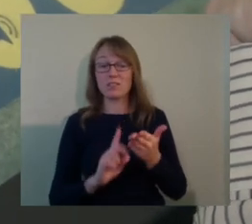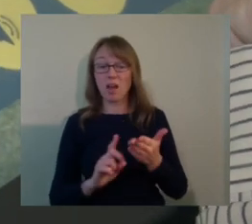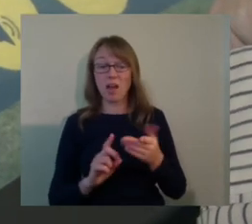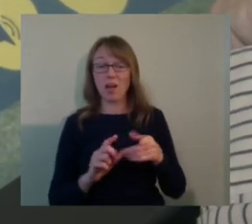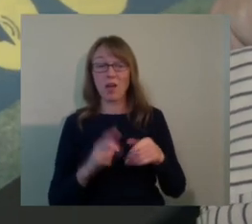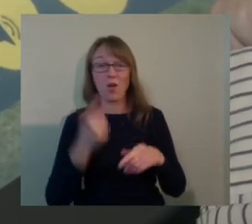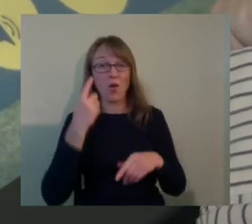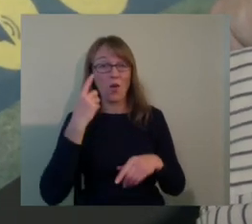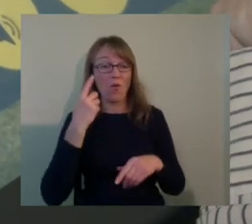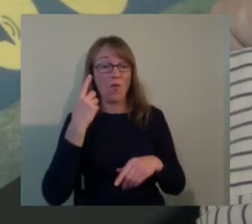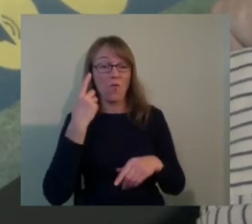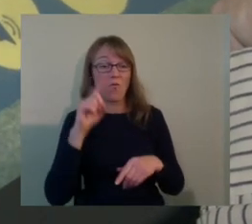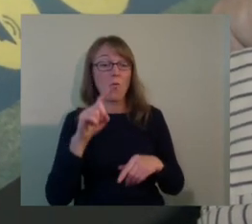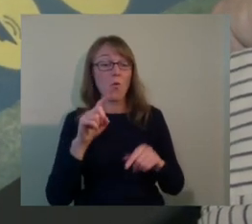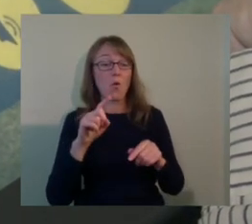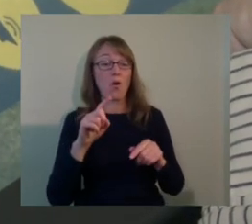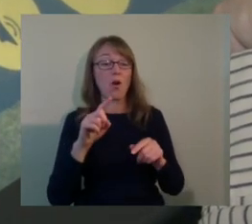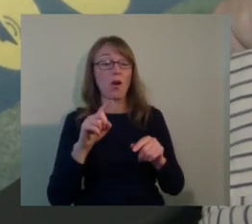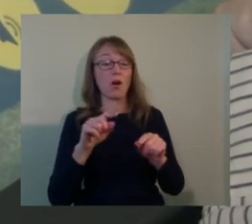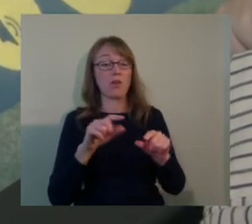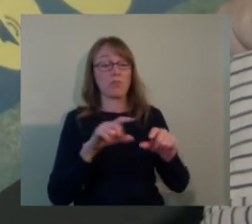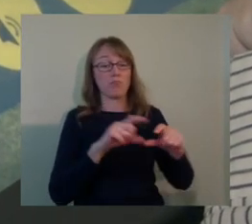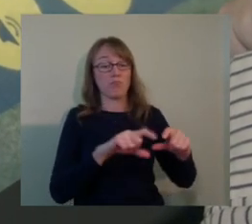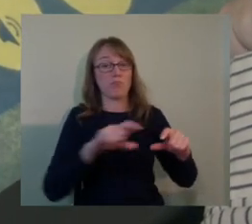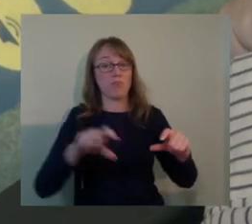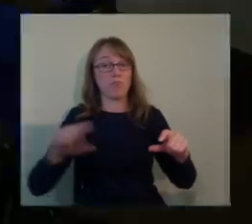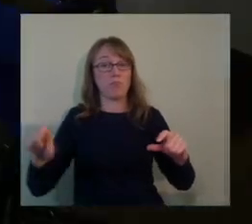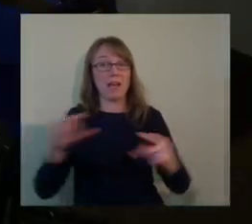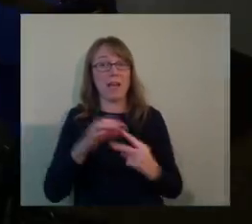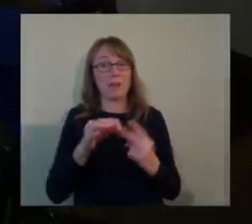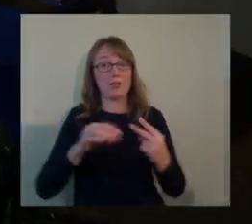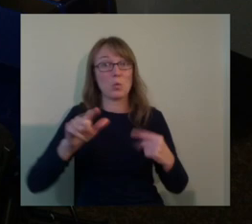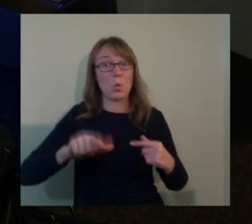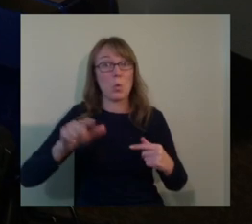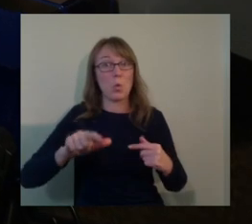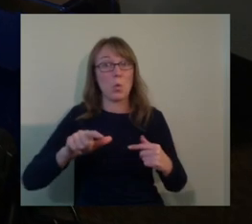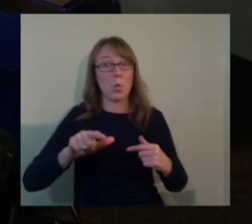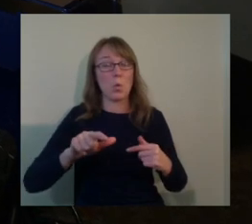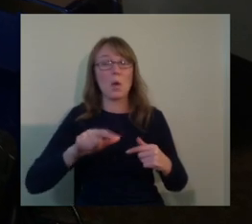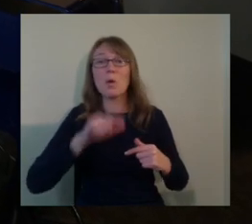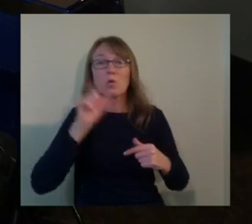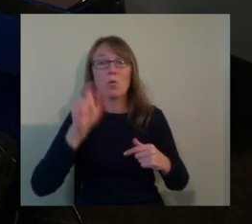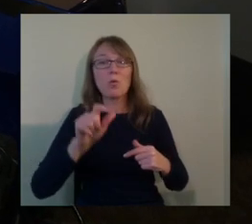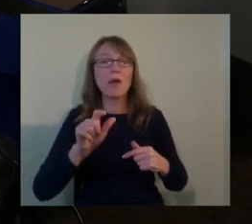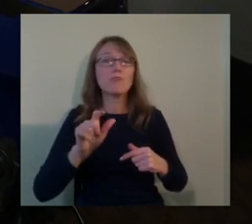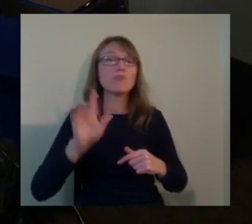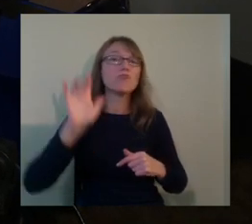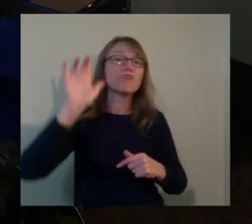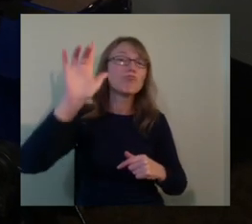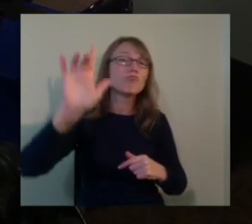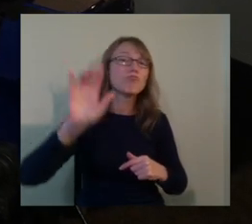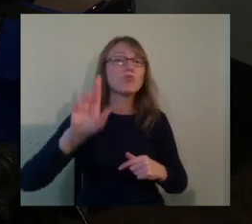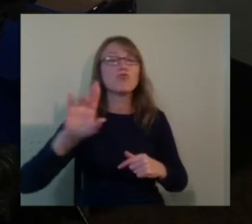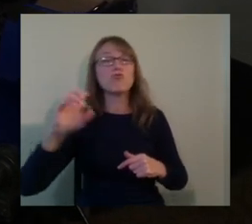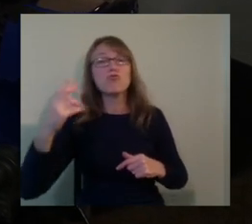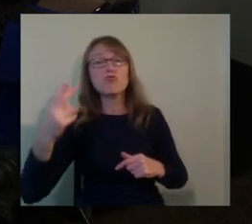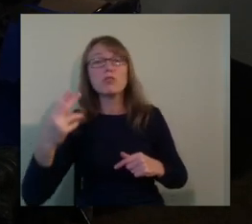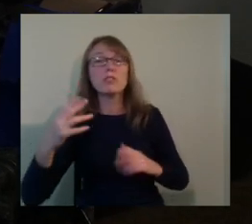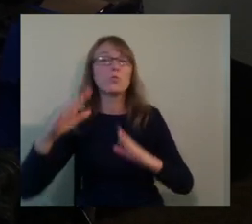up so that you don't have to reach the top of the screen to activate anything that is at the top of the screen so that